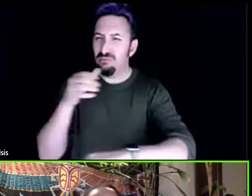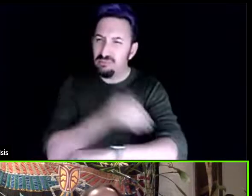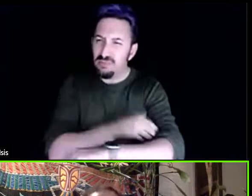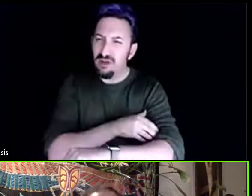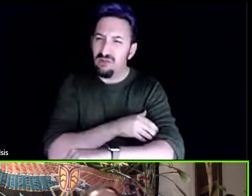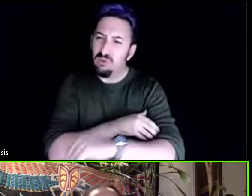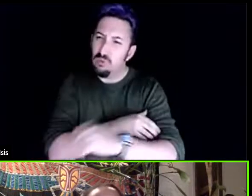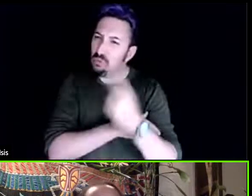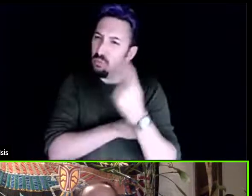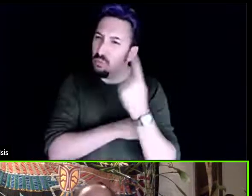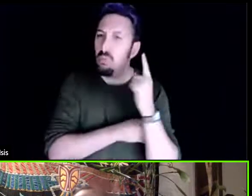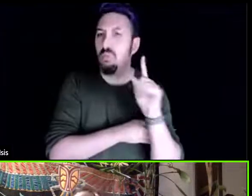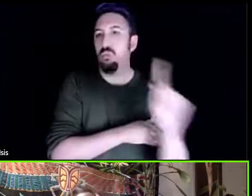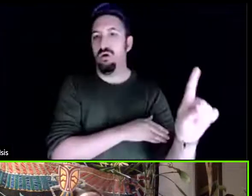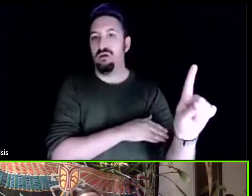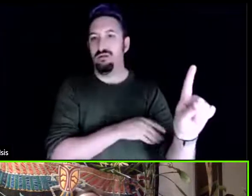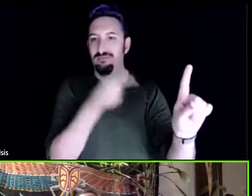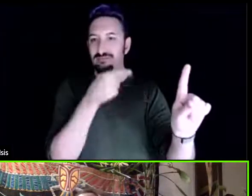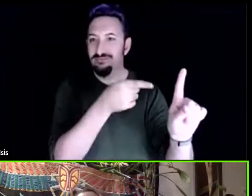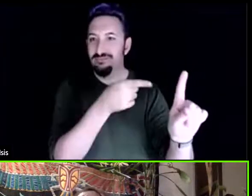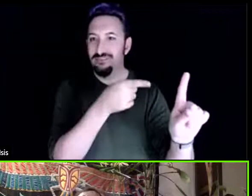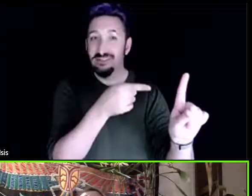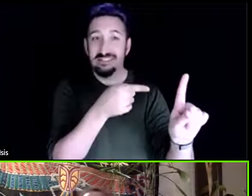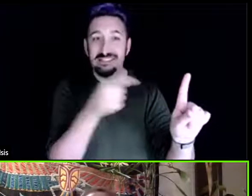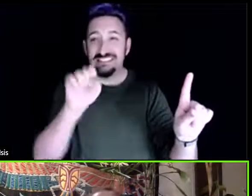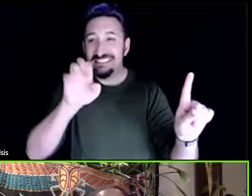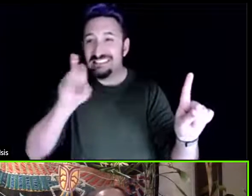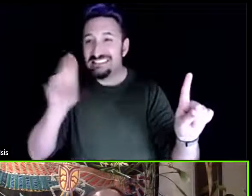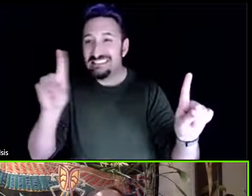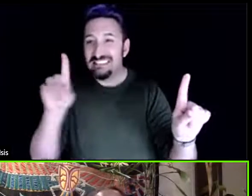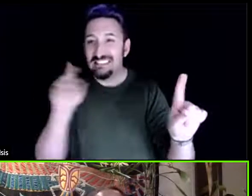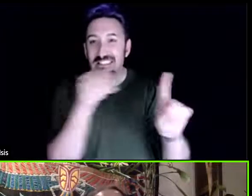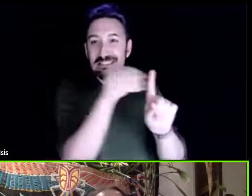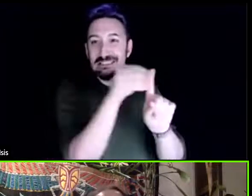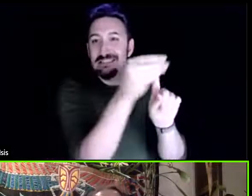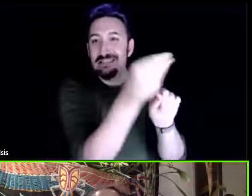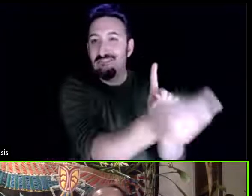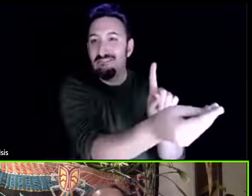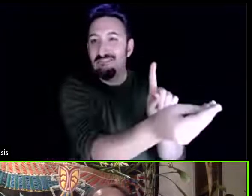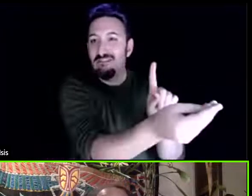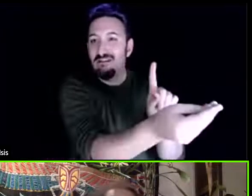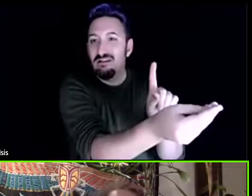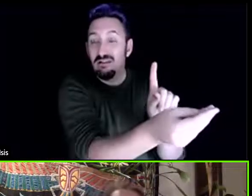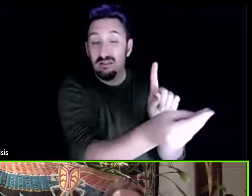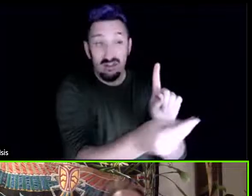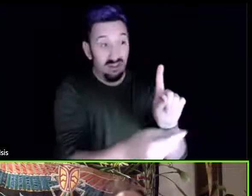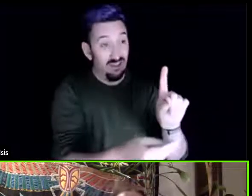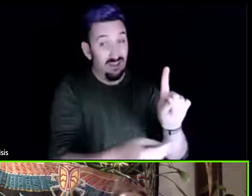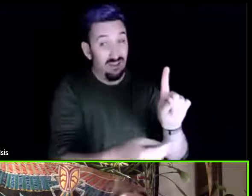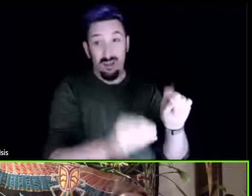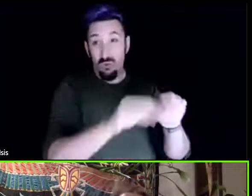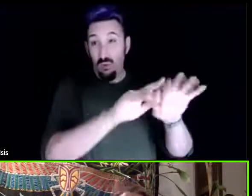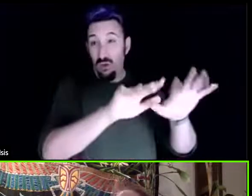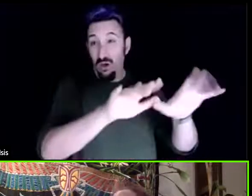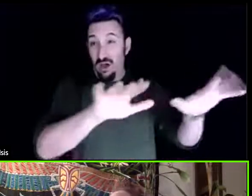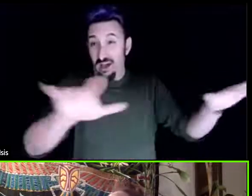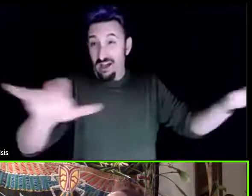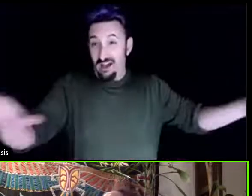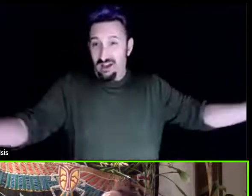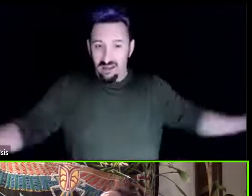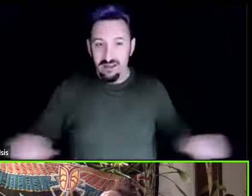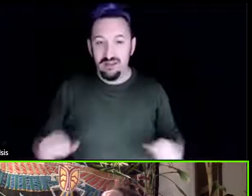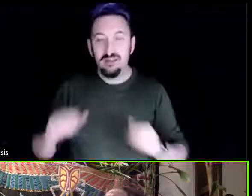sunflower seeds and the power of community when we work together and align our intentions right